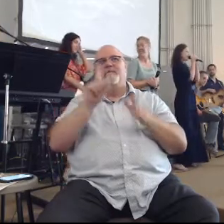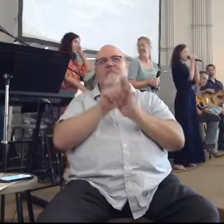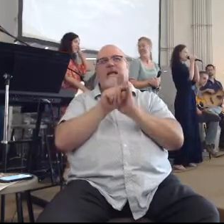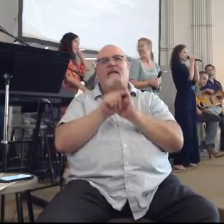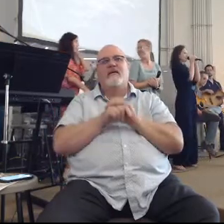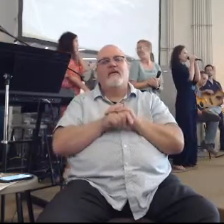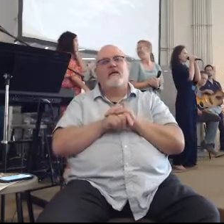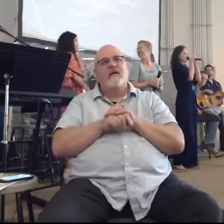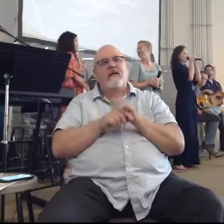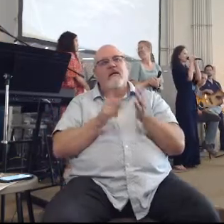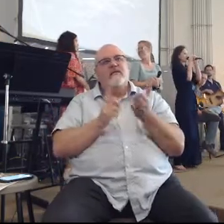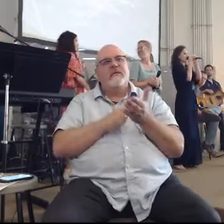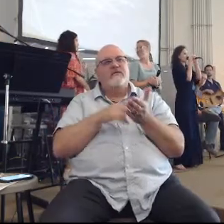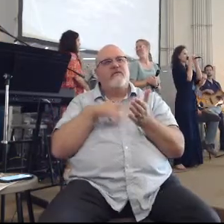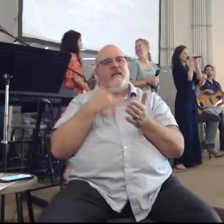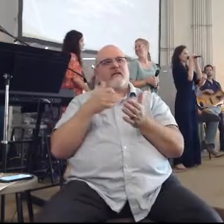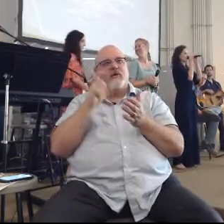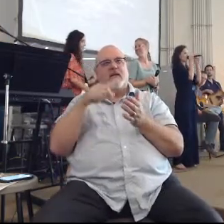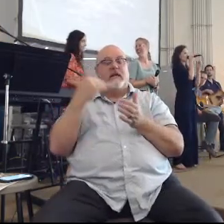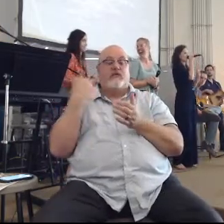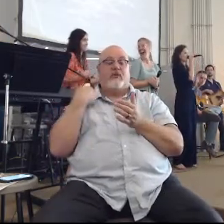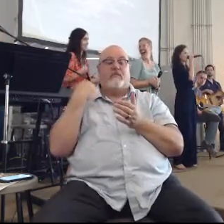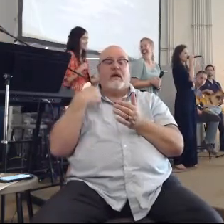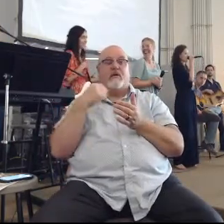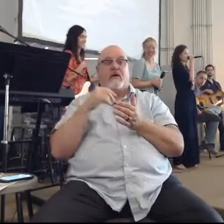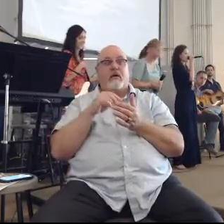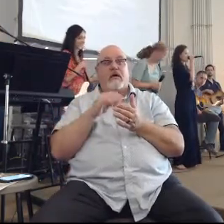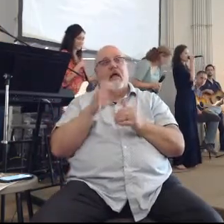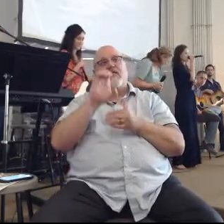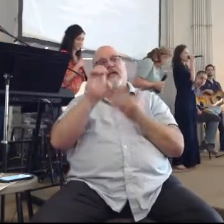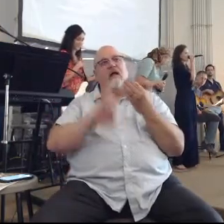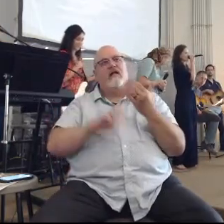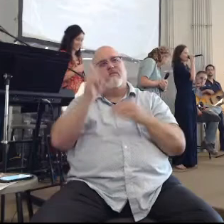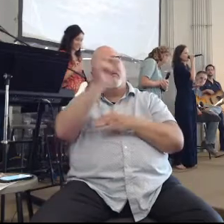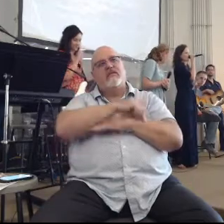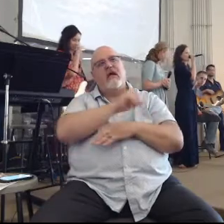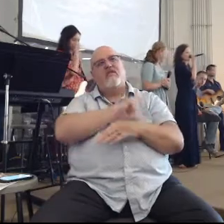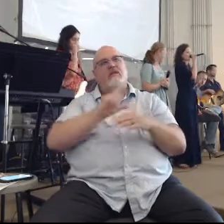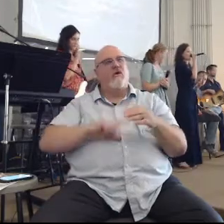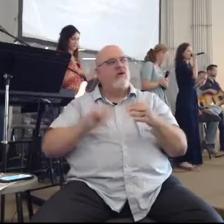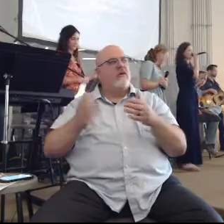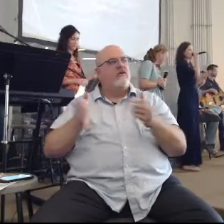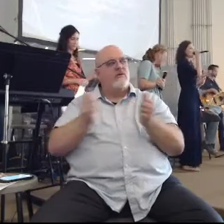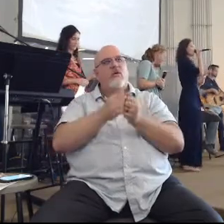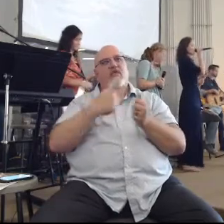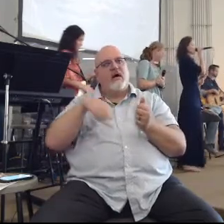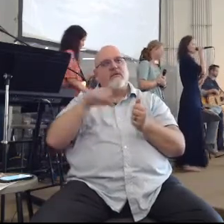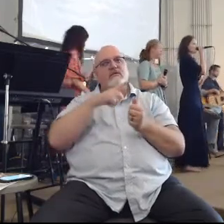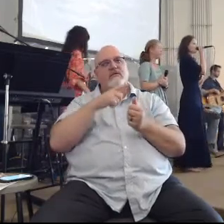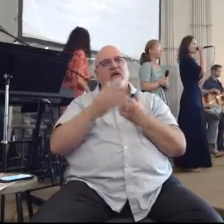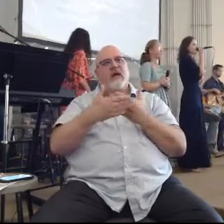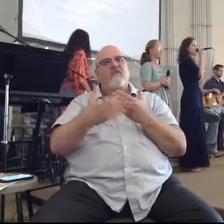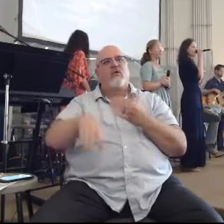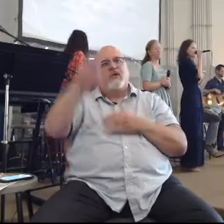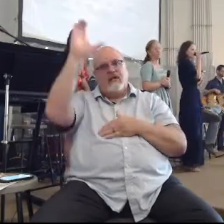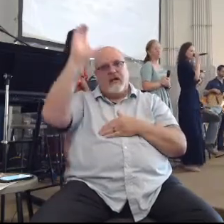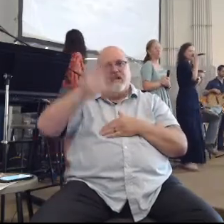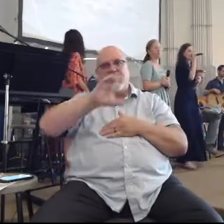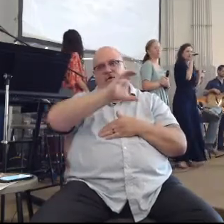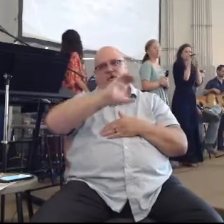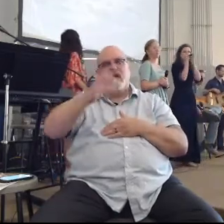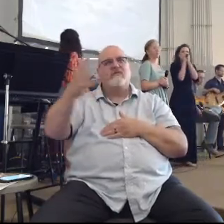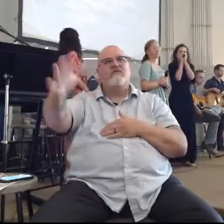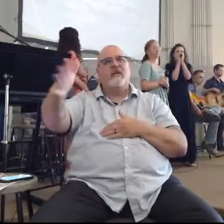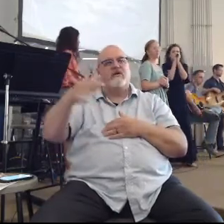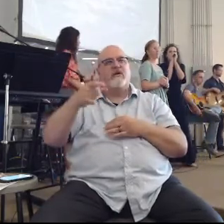sometimes I feel like we just need the reminder That at the end of the day The Lord is on our side After what He did on the cross No